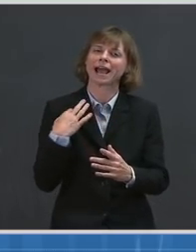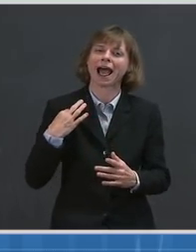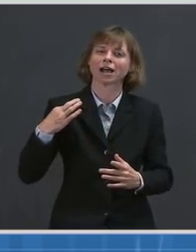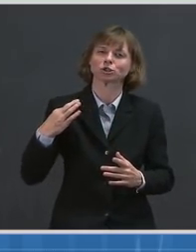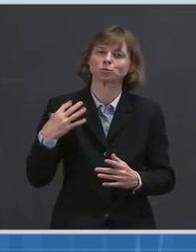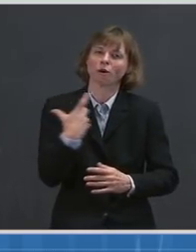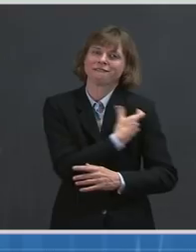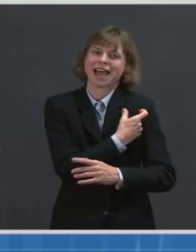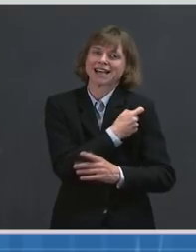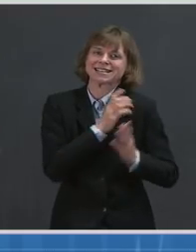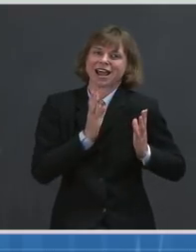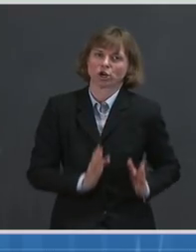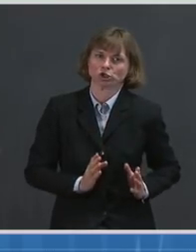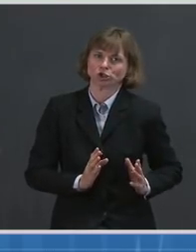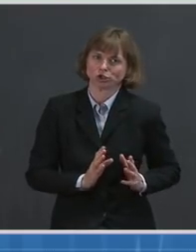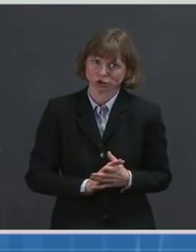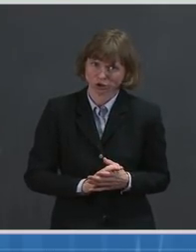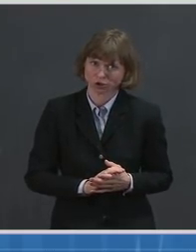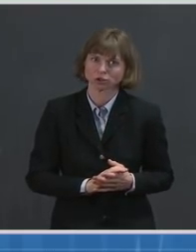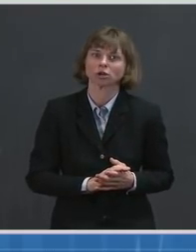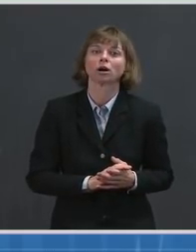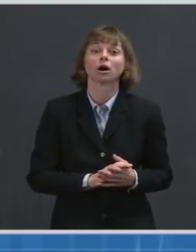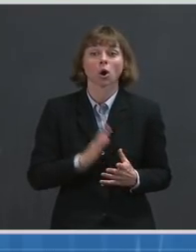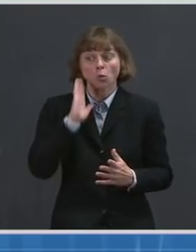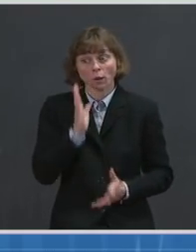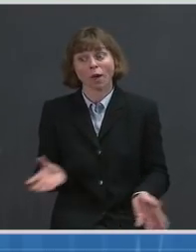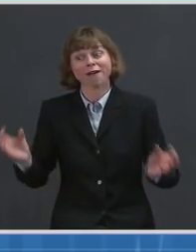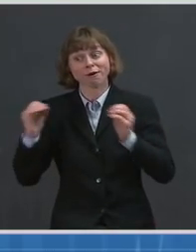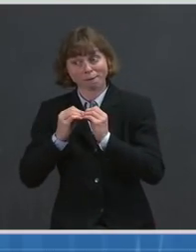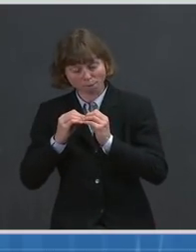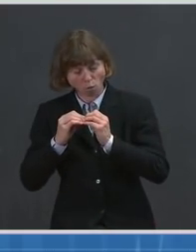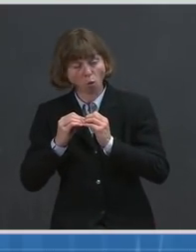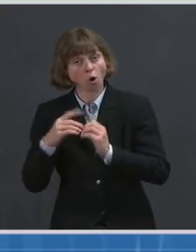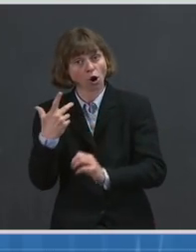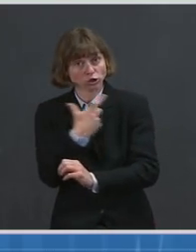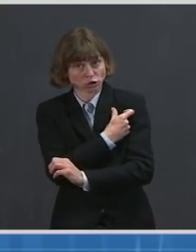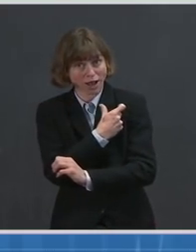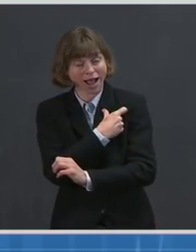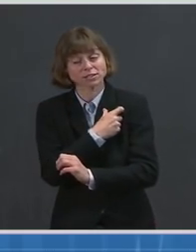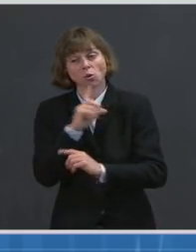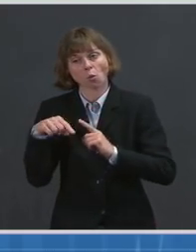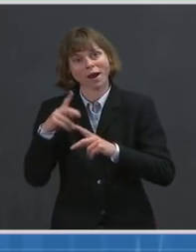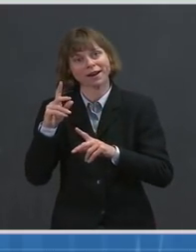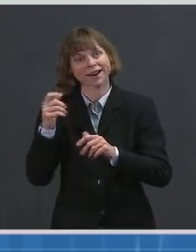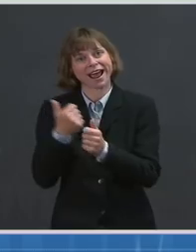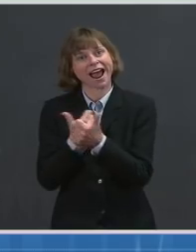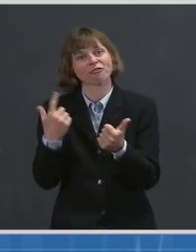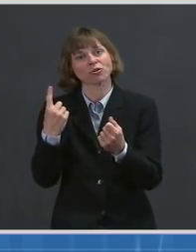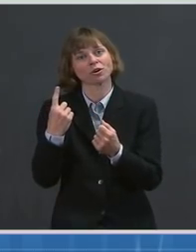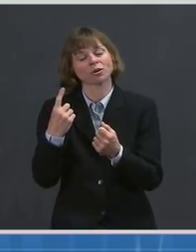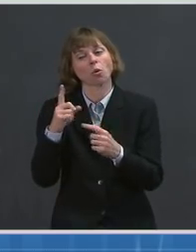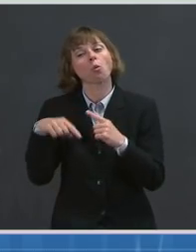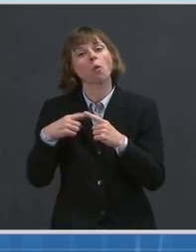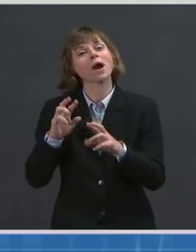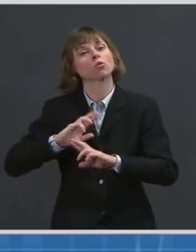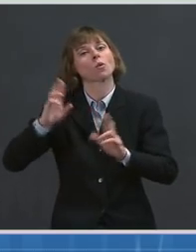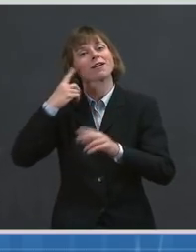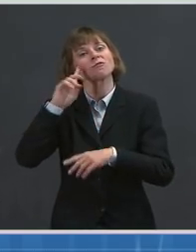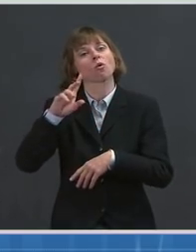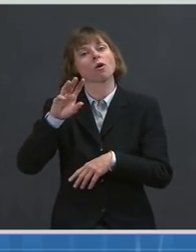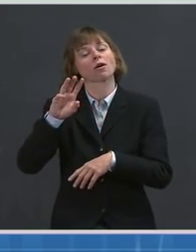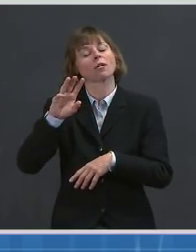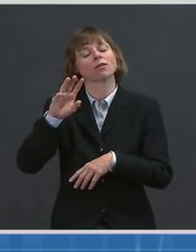shots at arms once everybody is eligible for vaccines come May 1, the administration is expanding the pool of qualified